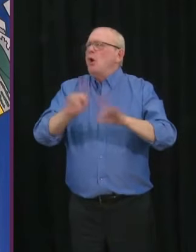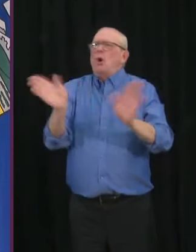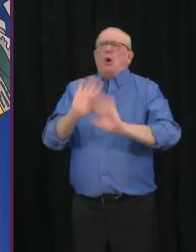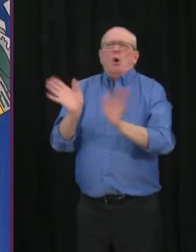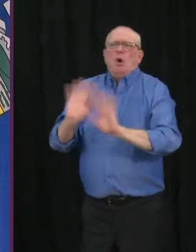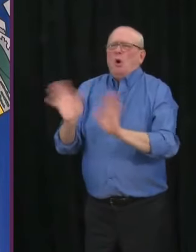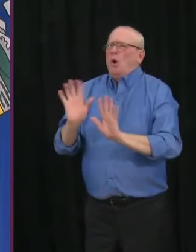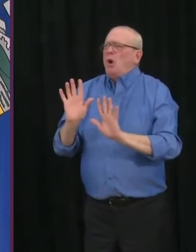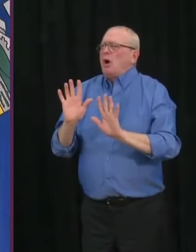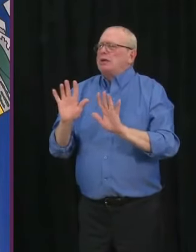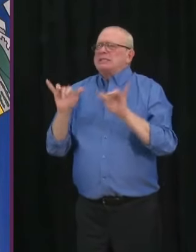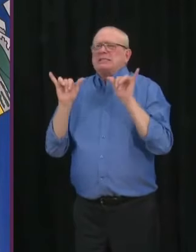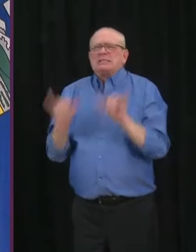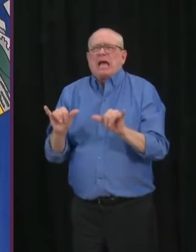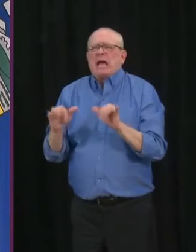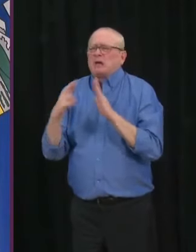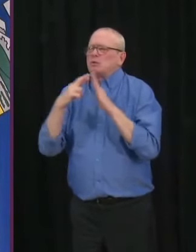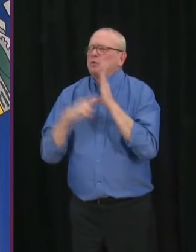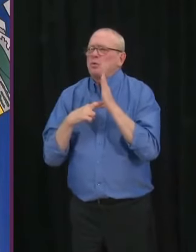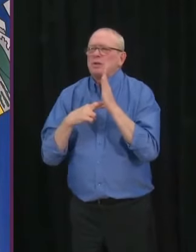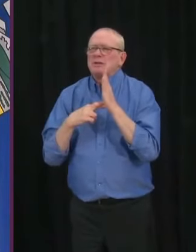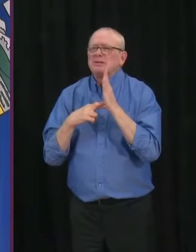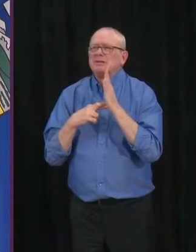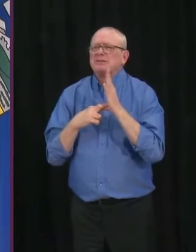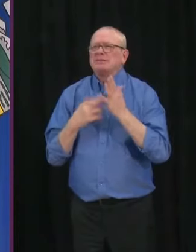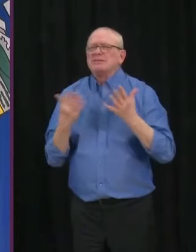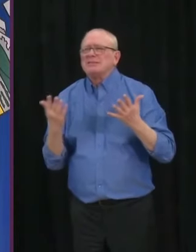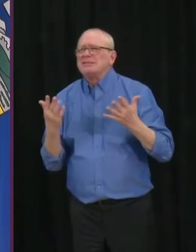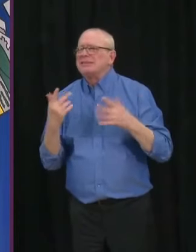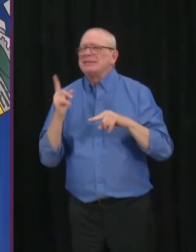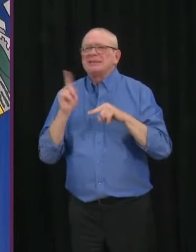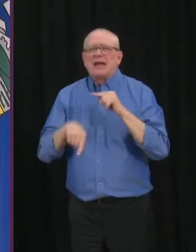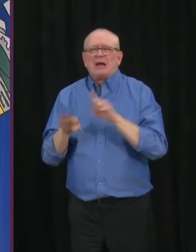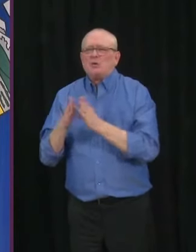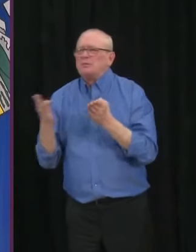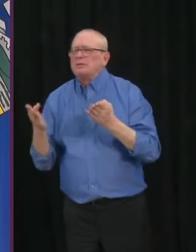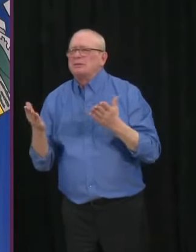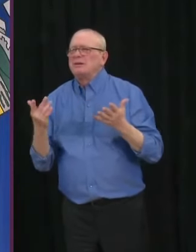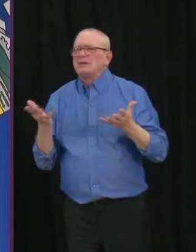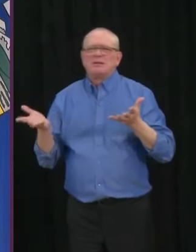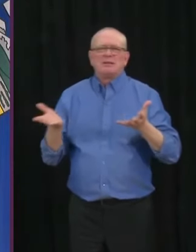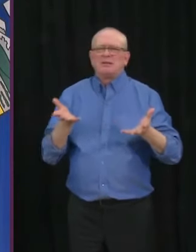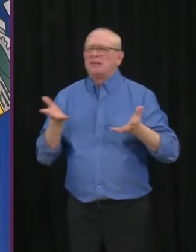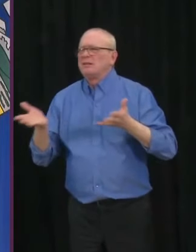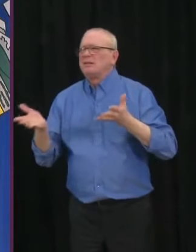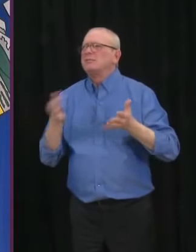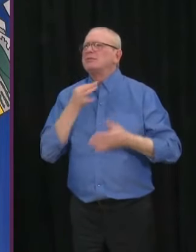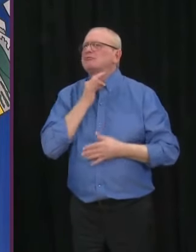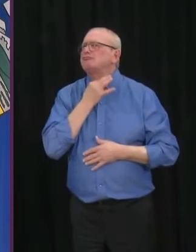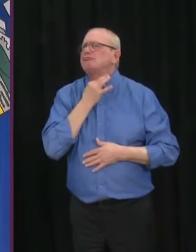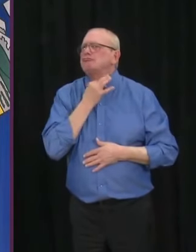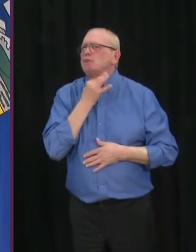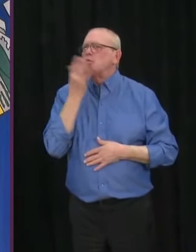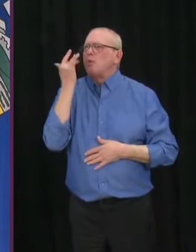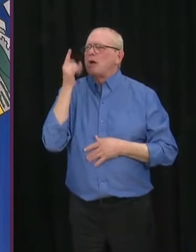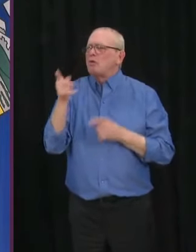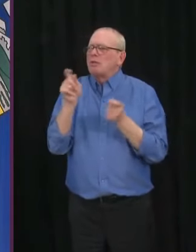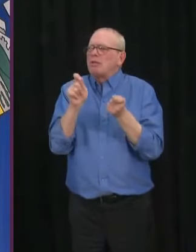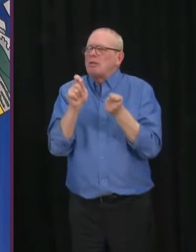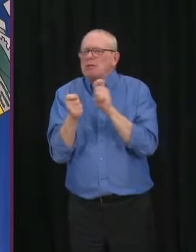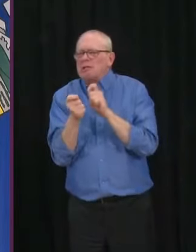This is too risky. This is too perilous. So, what caused you to make the modest move now